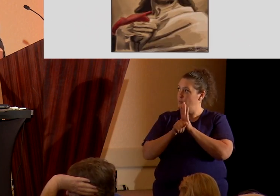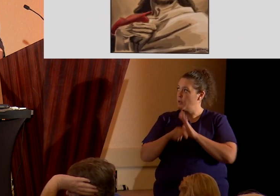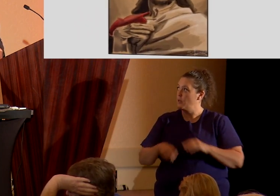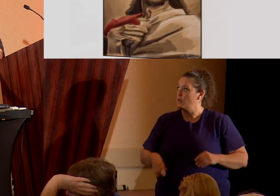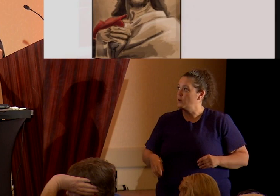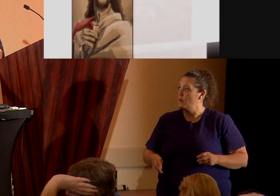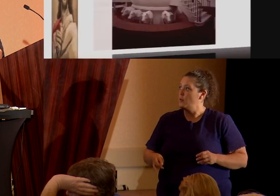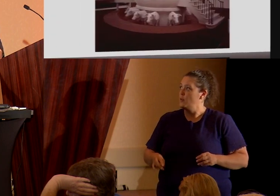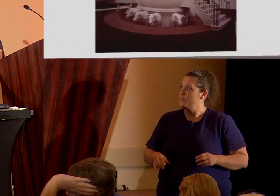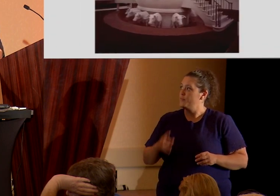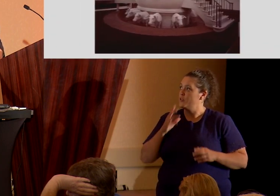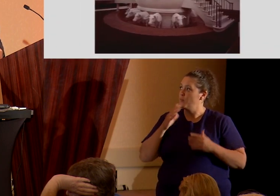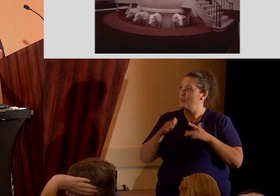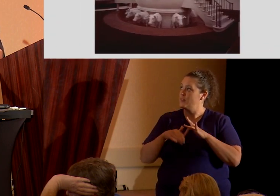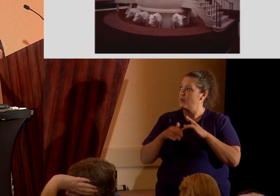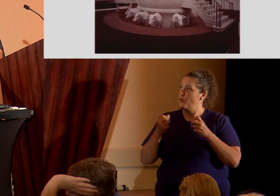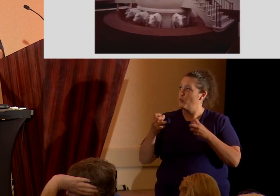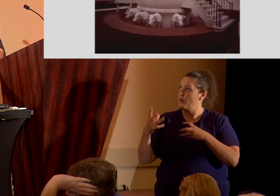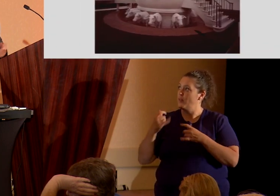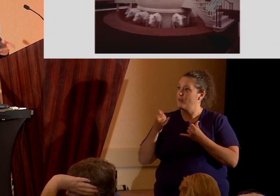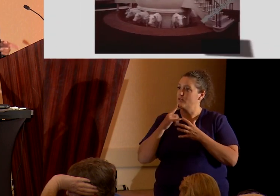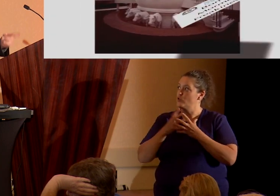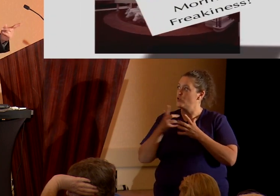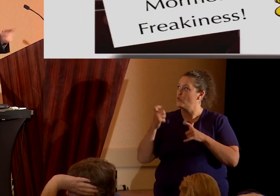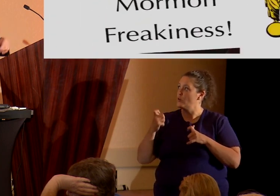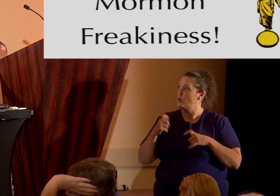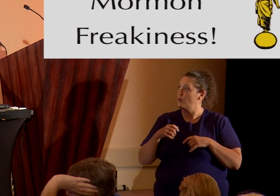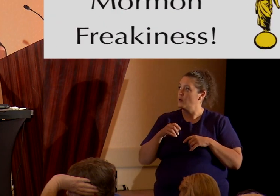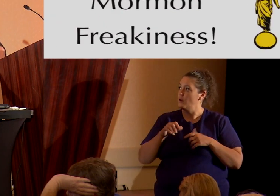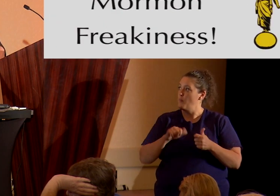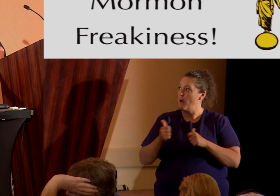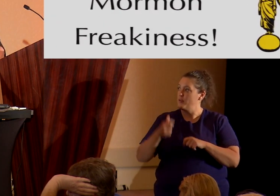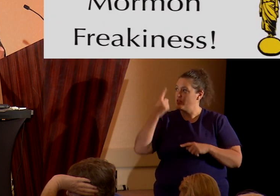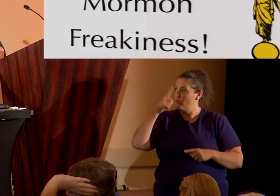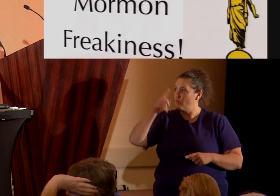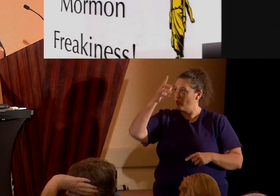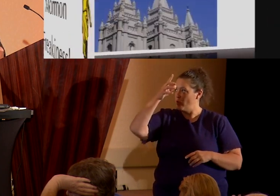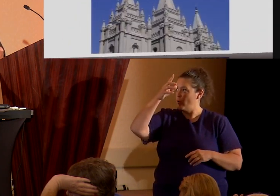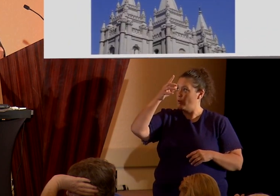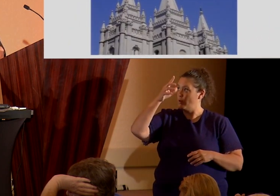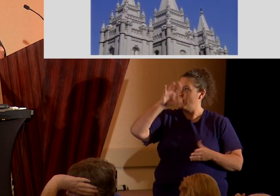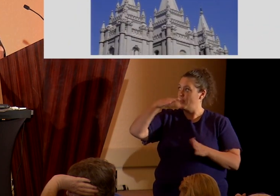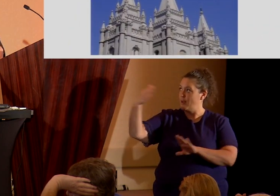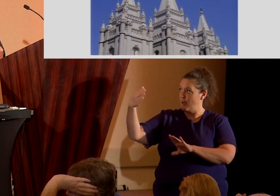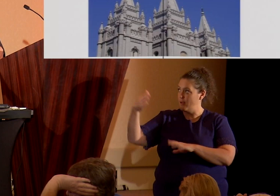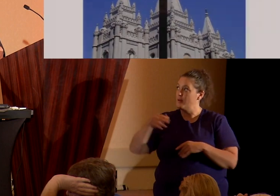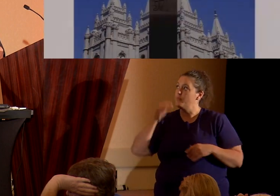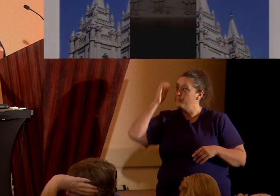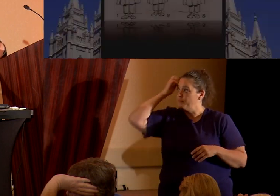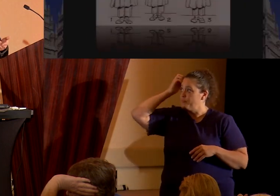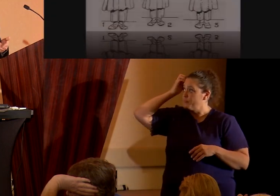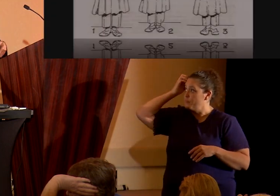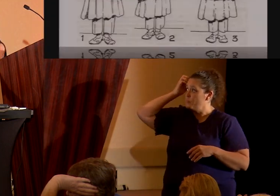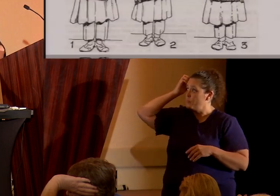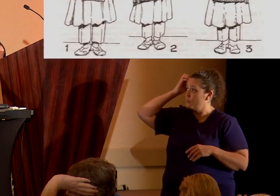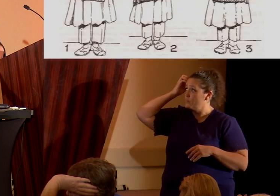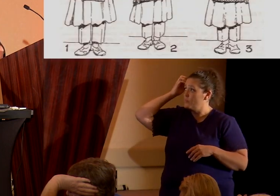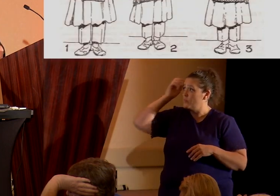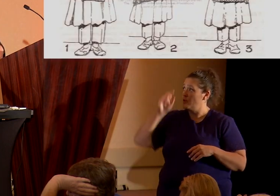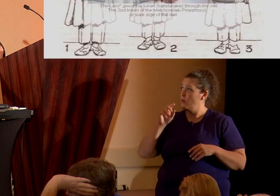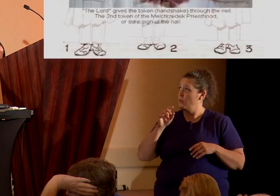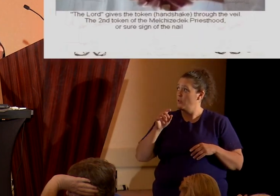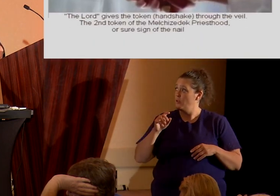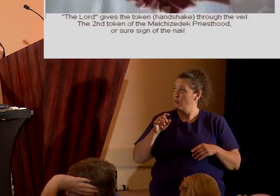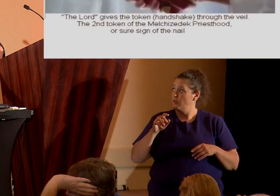many, many parts of this here, because this is going way too fast. Baptists for the dead, Tom, uh, up on, um, temple rituals